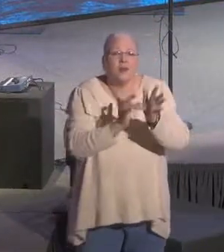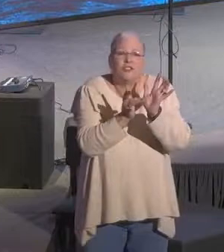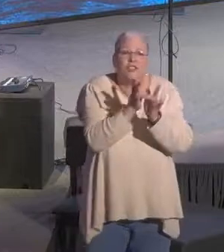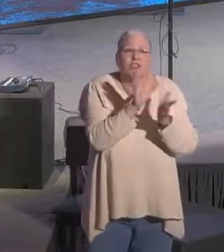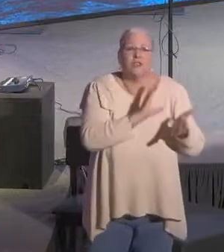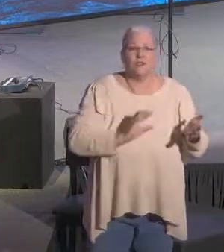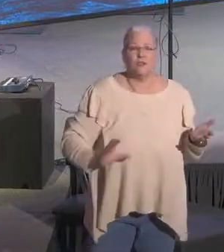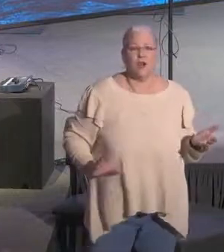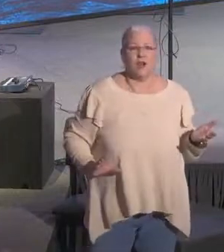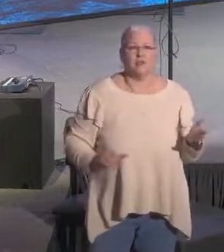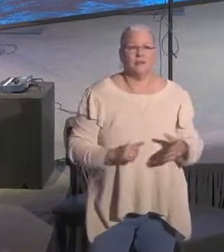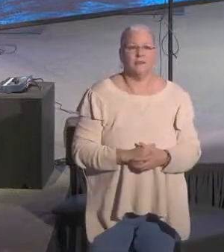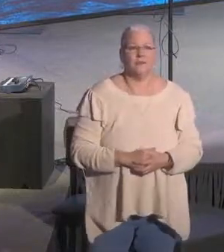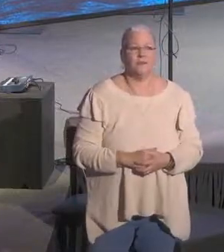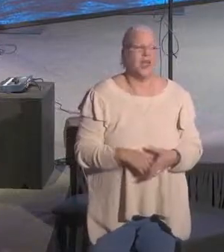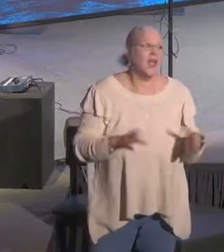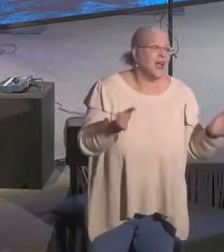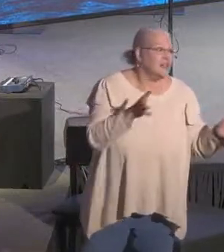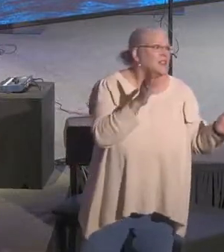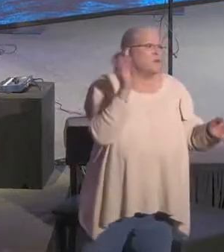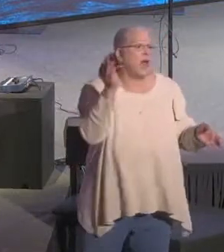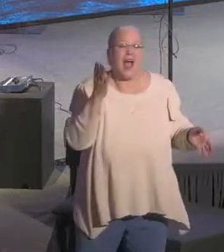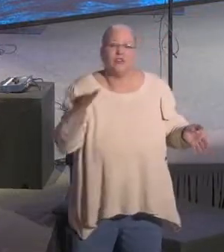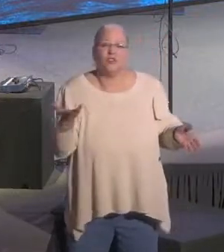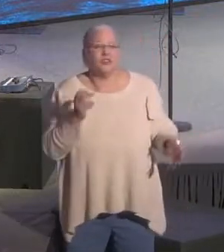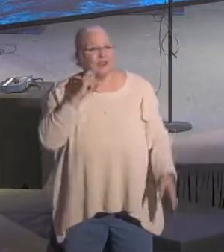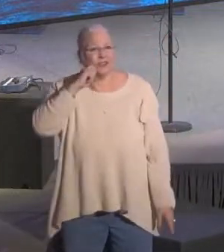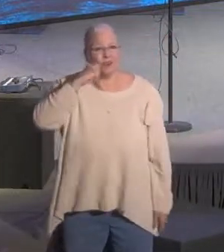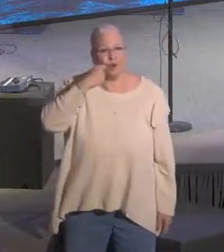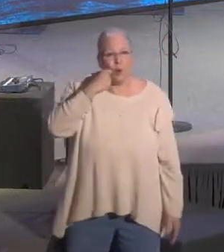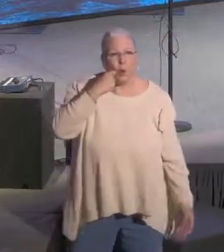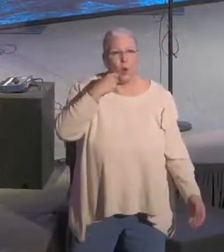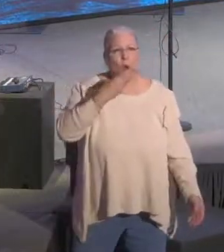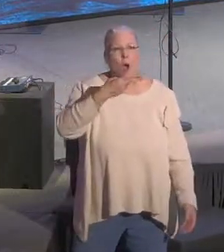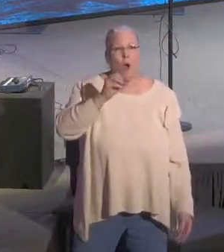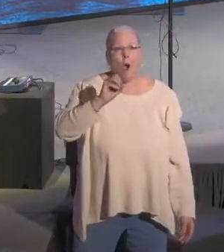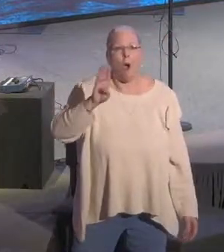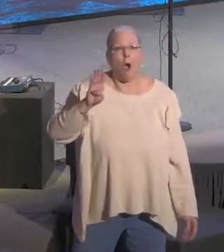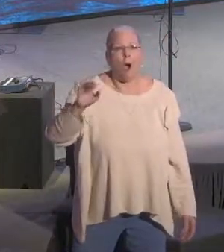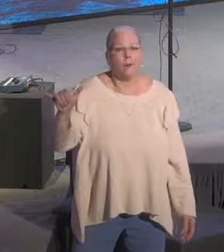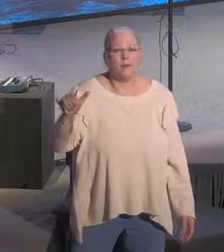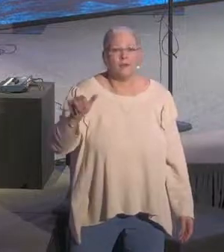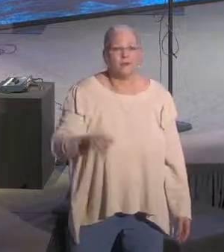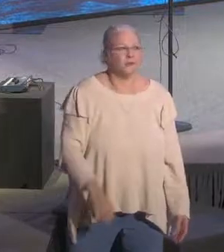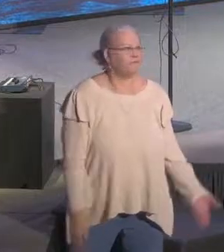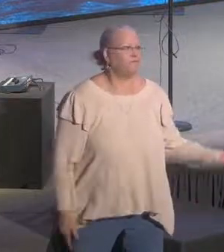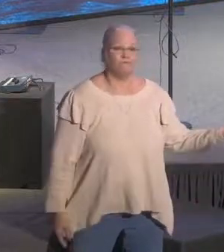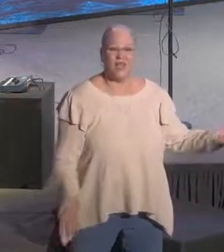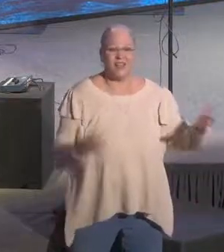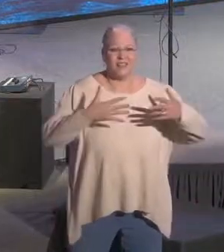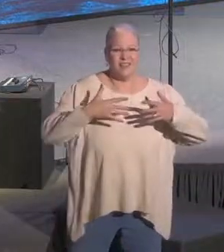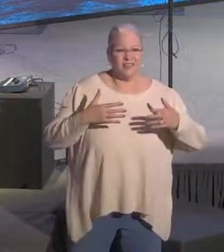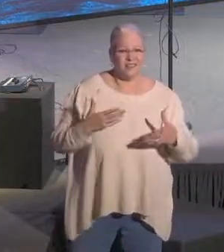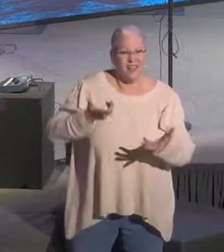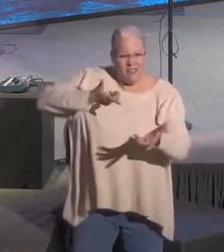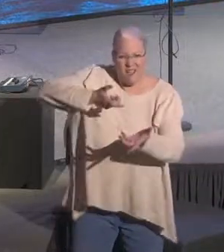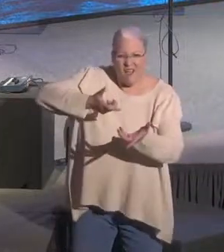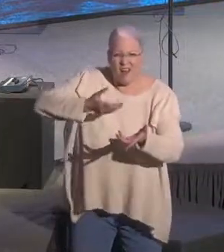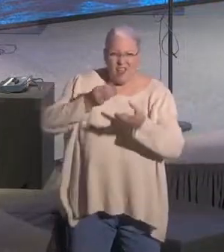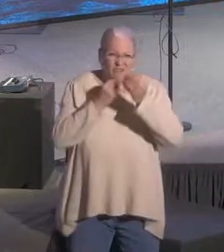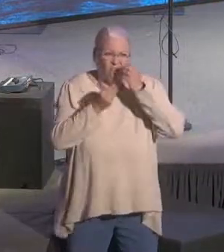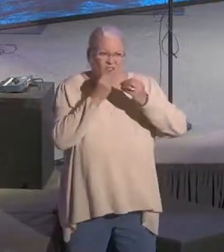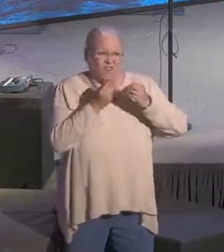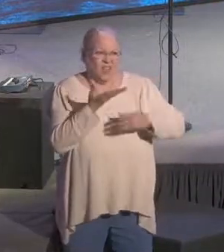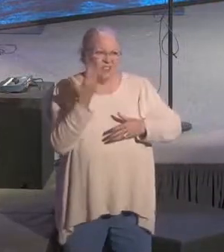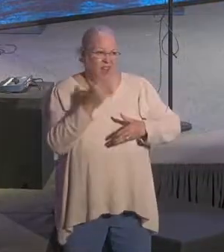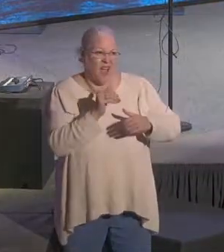church. They ride motorcycles. That's cool, man. They hunt. This hunting thing last night, Pastor Trent brought the